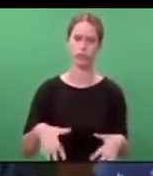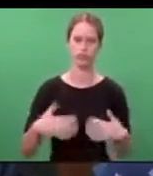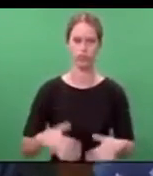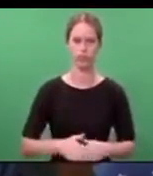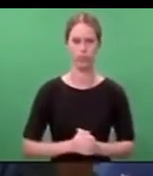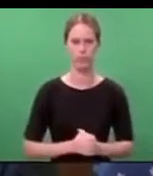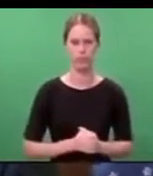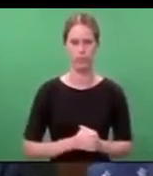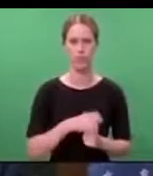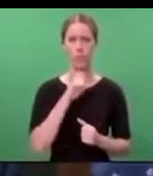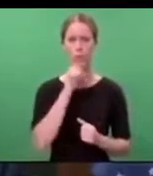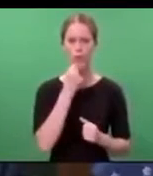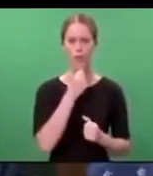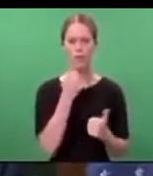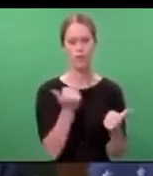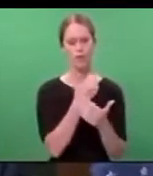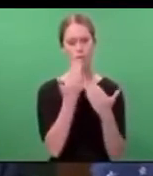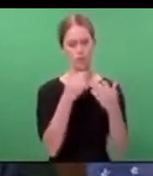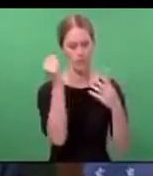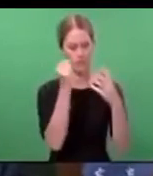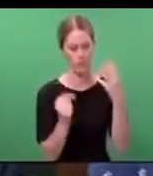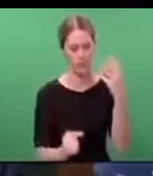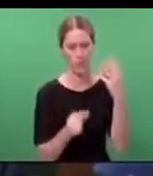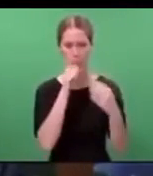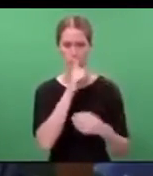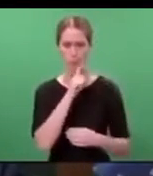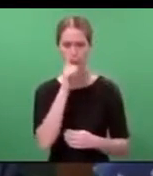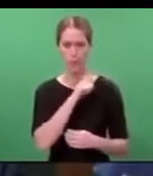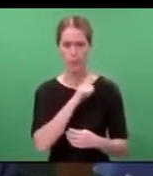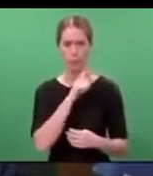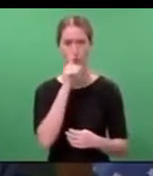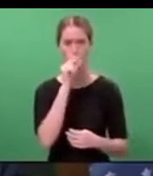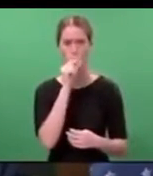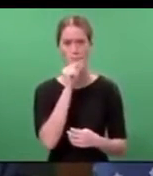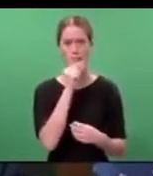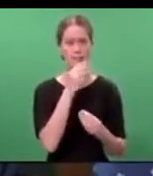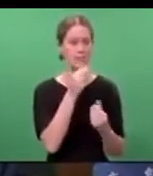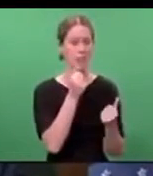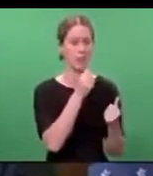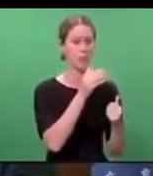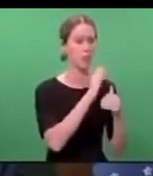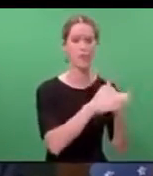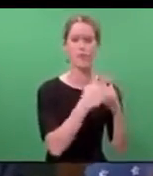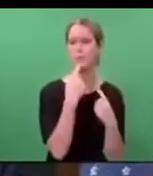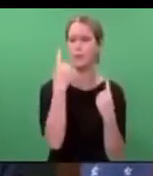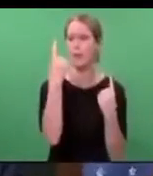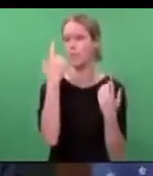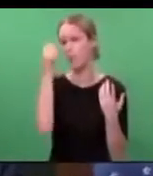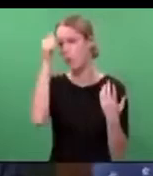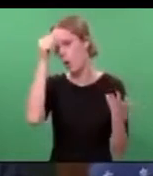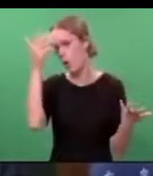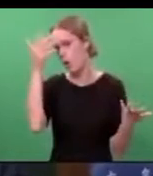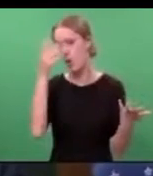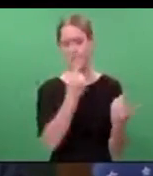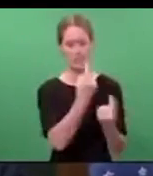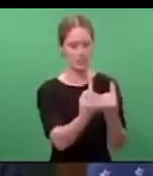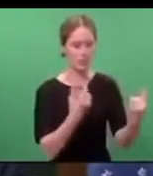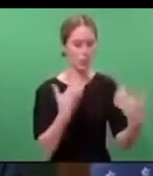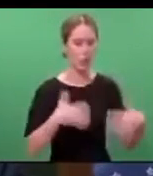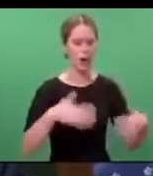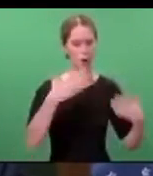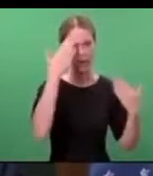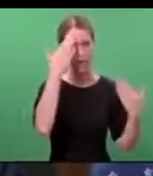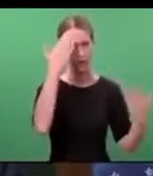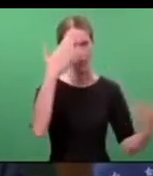There will be countless stories, some of which we may never know, but to each we acknowledge you